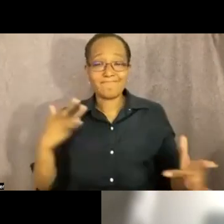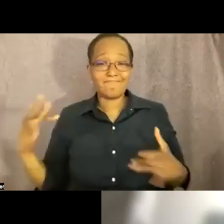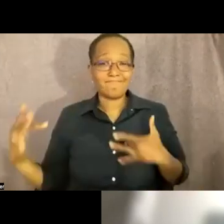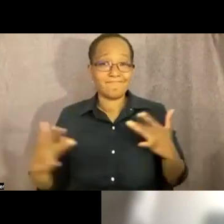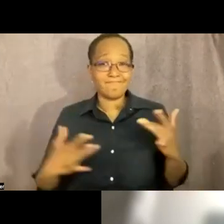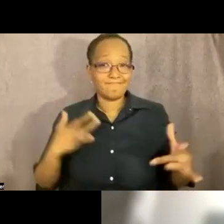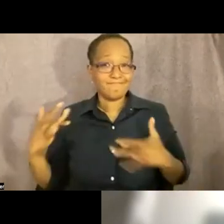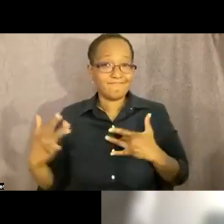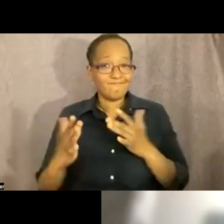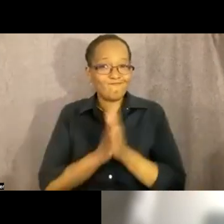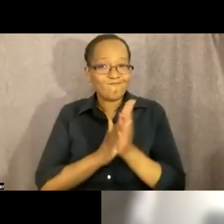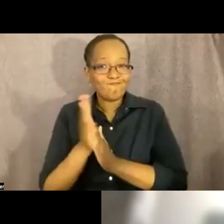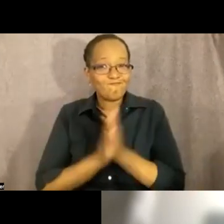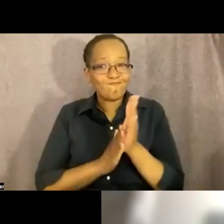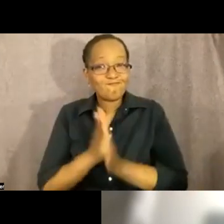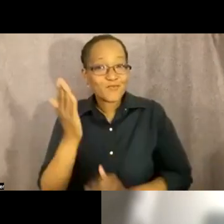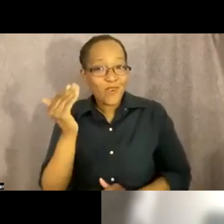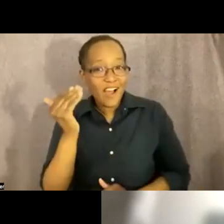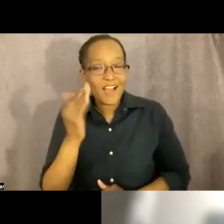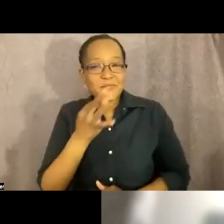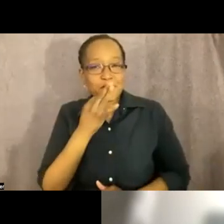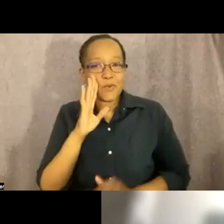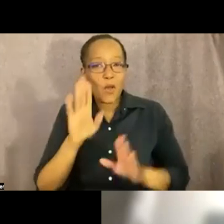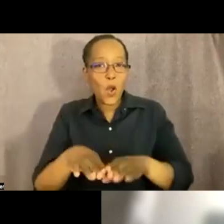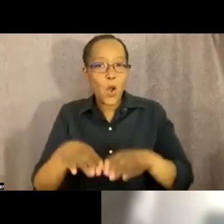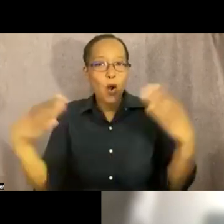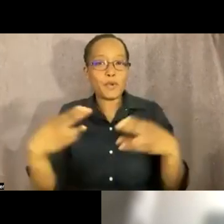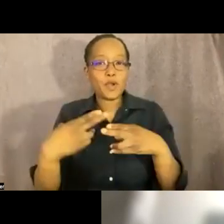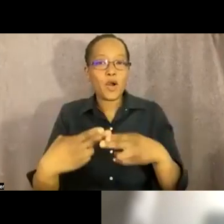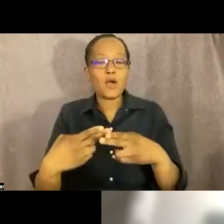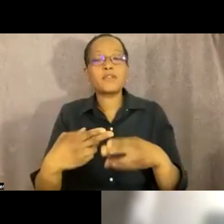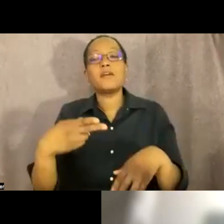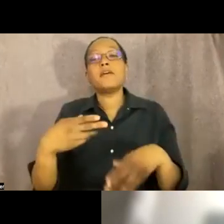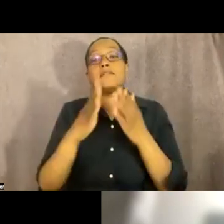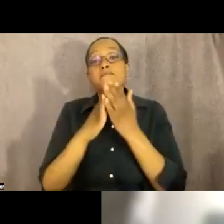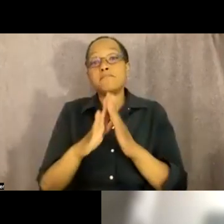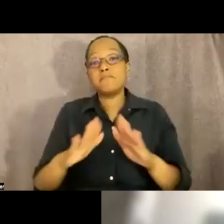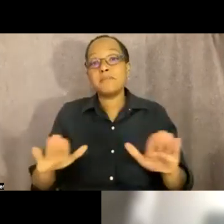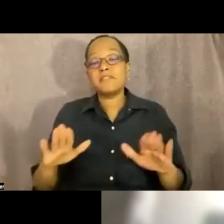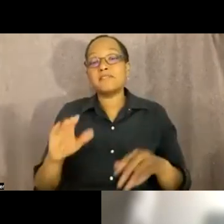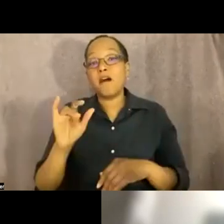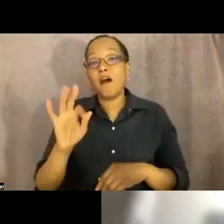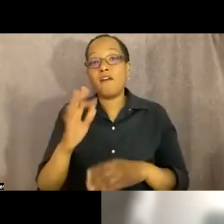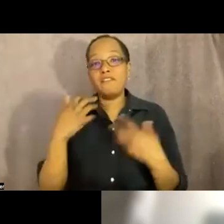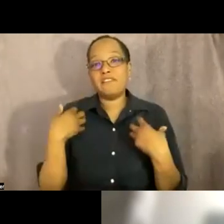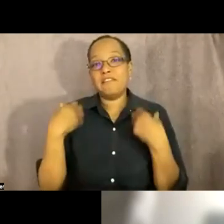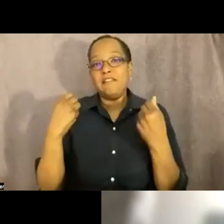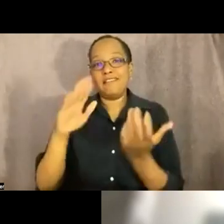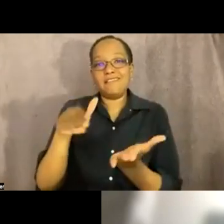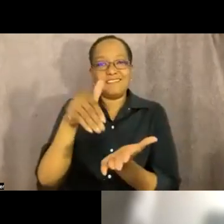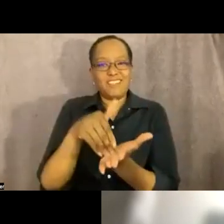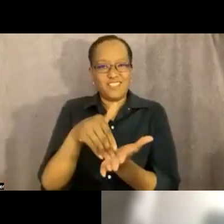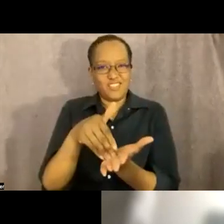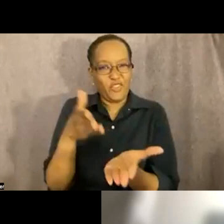to open um our peace and healing center in skid row the grand opening is may